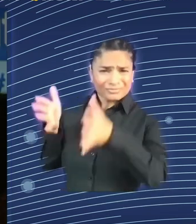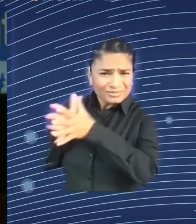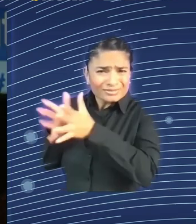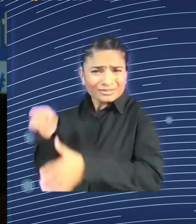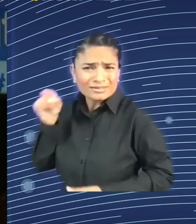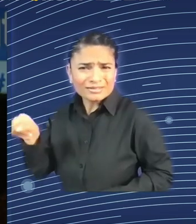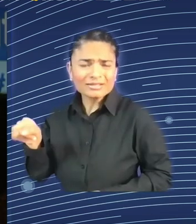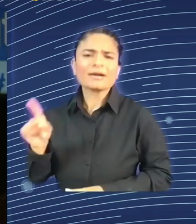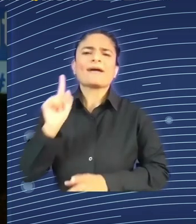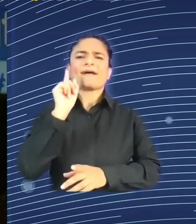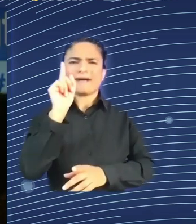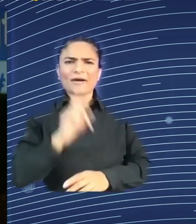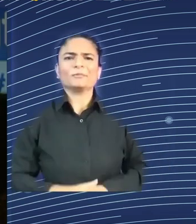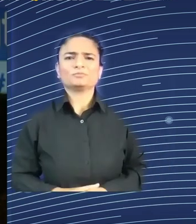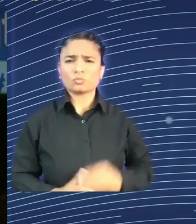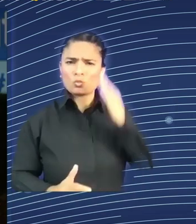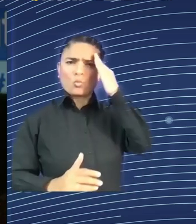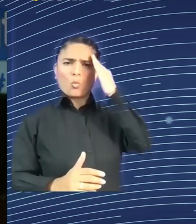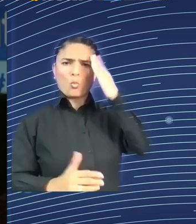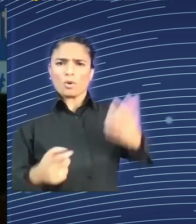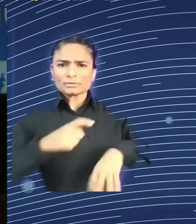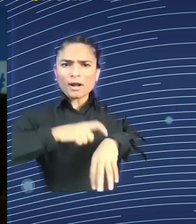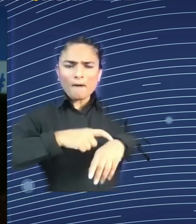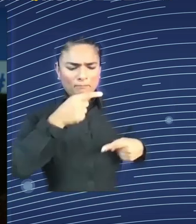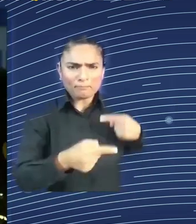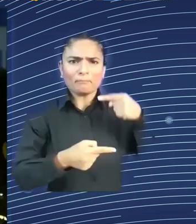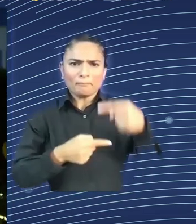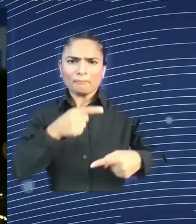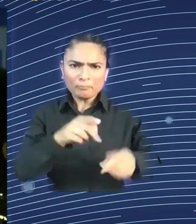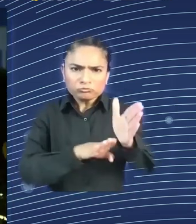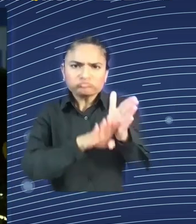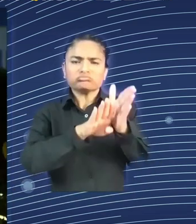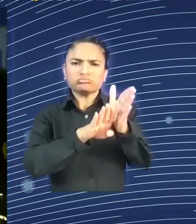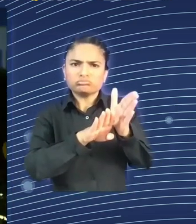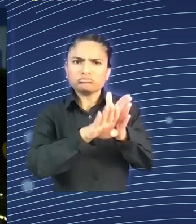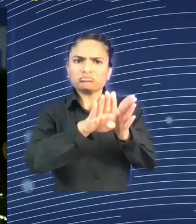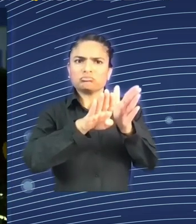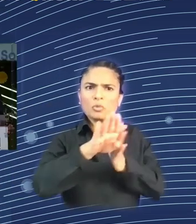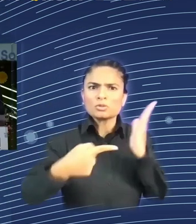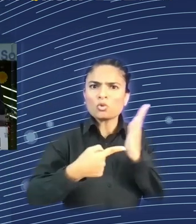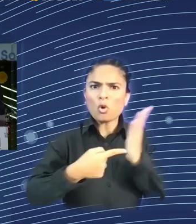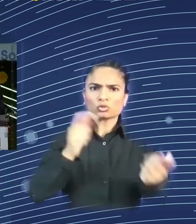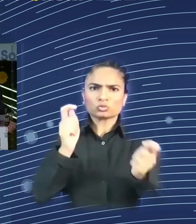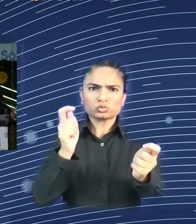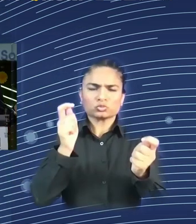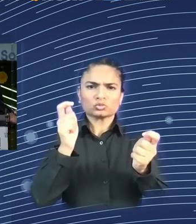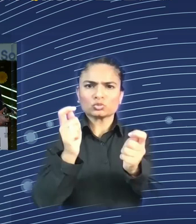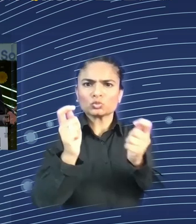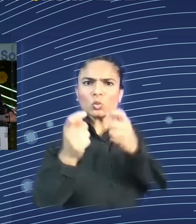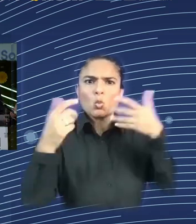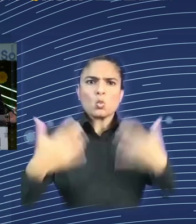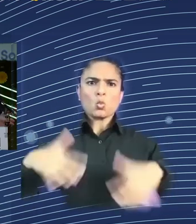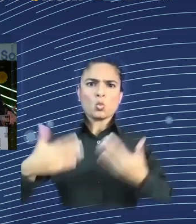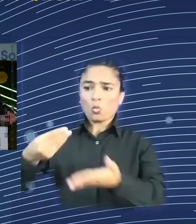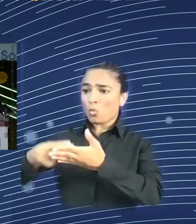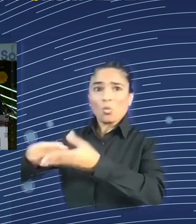technological development that leads to a major economic transformation. And after that, life is different. There is a new normal. And that's what we